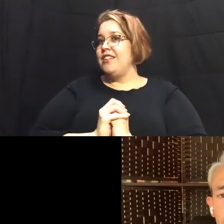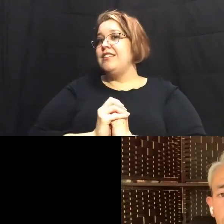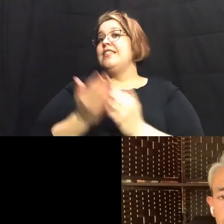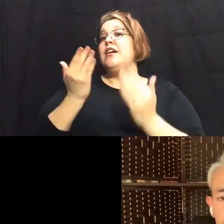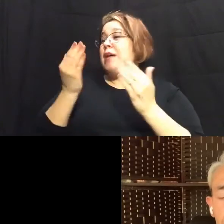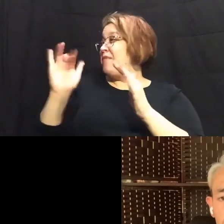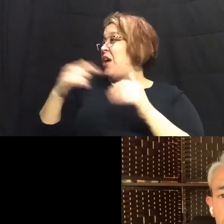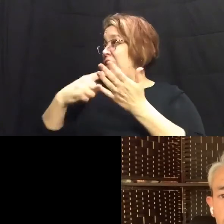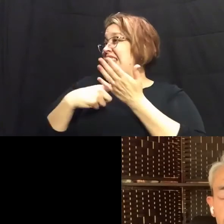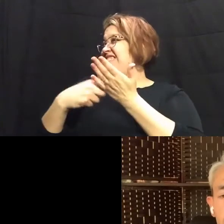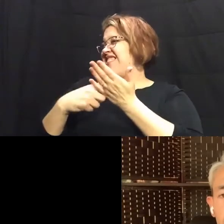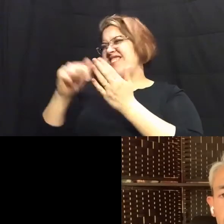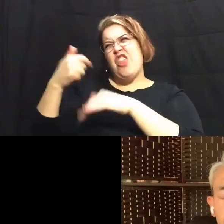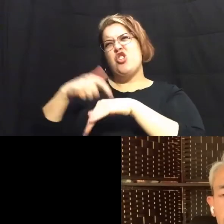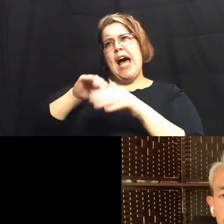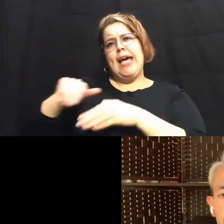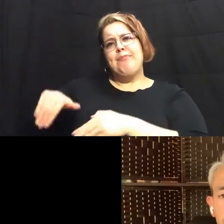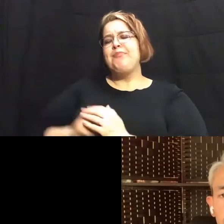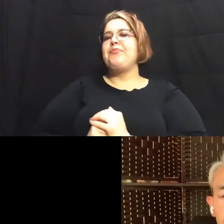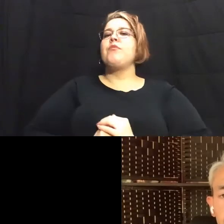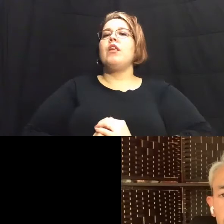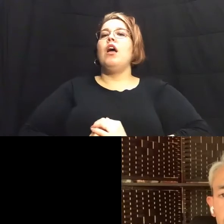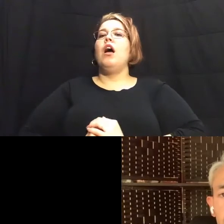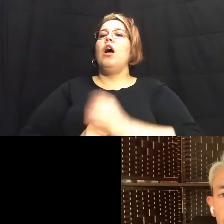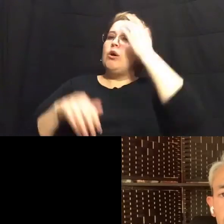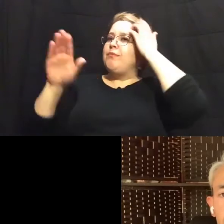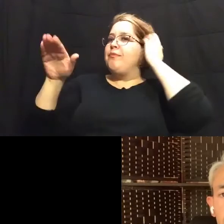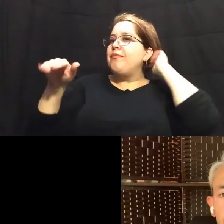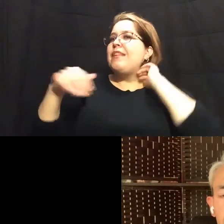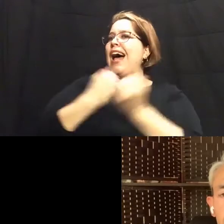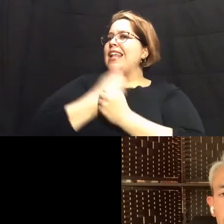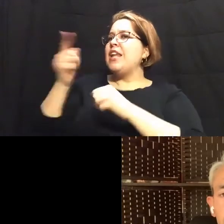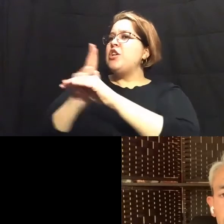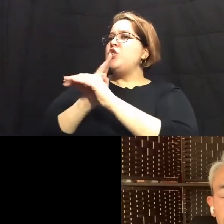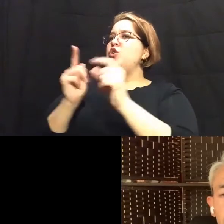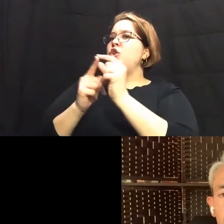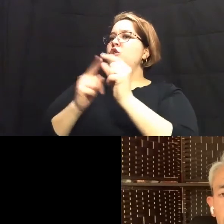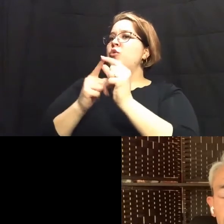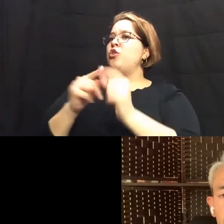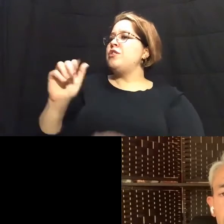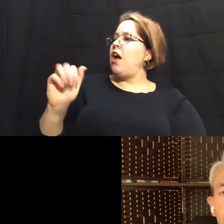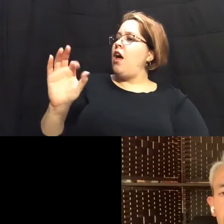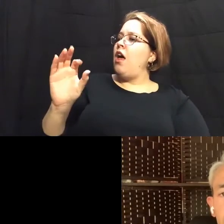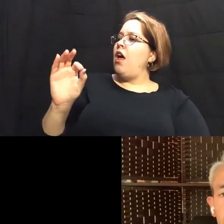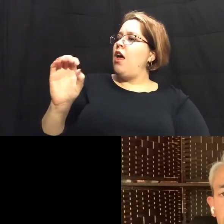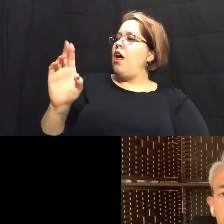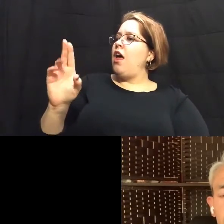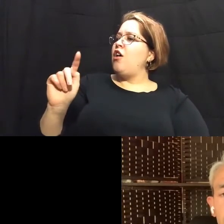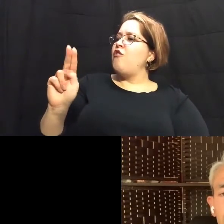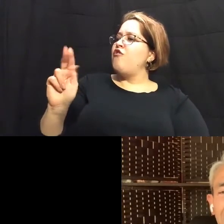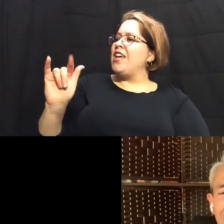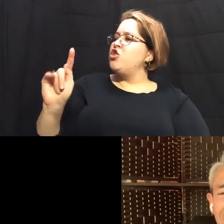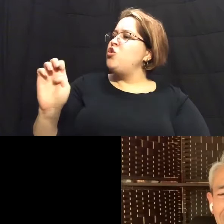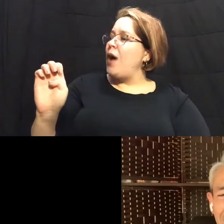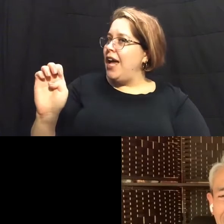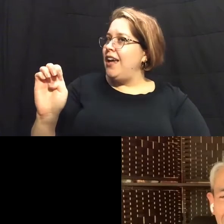talk about that another time um by the way i love that you use the word effectuate it just doesn't get on